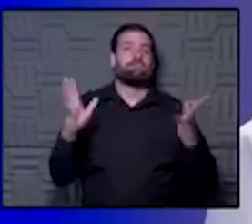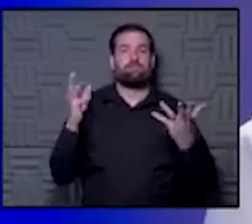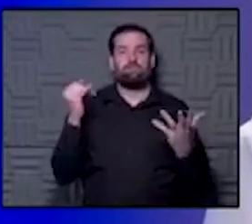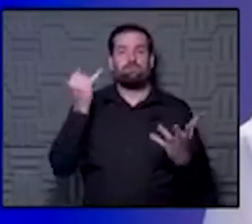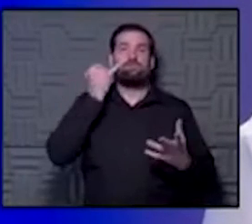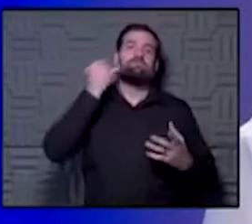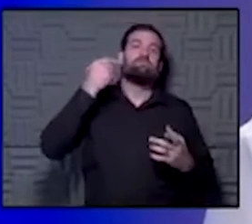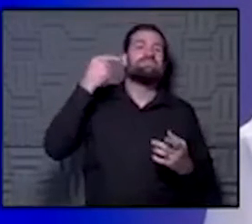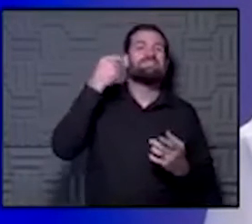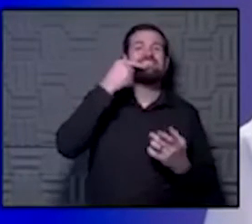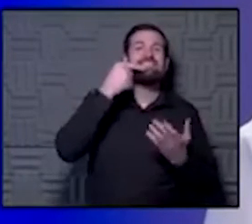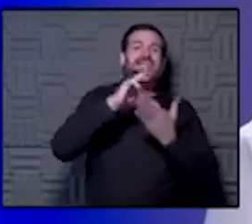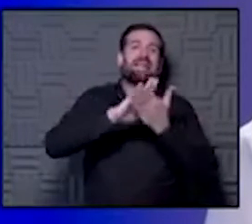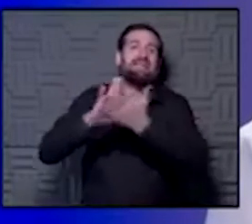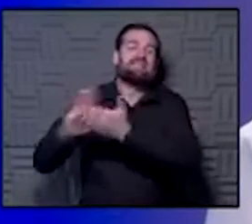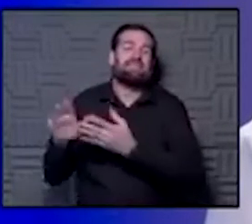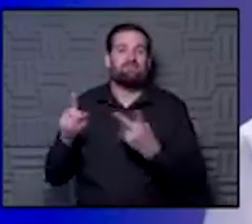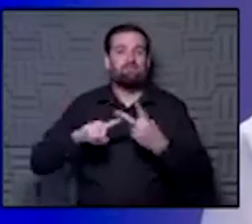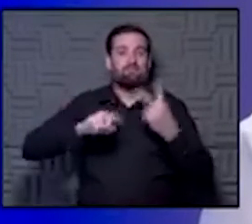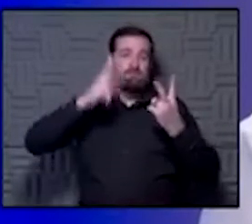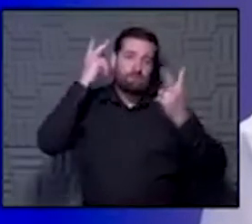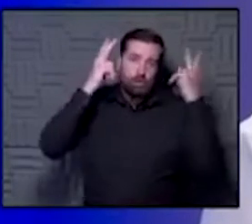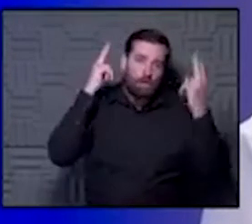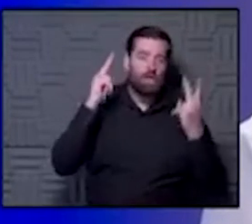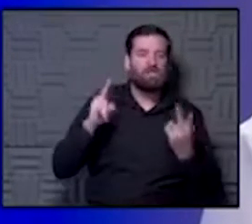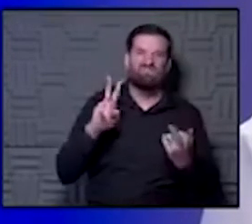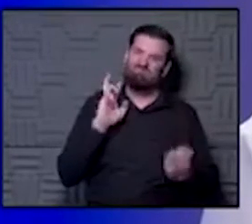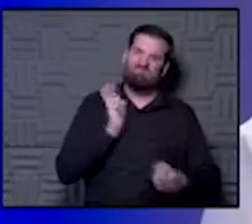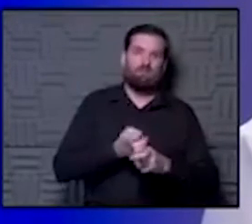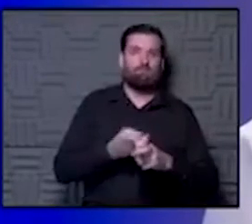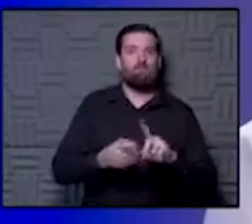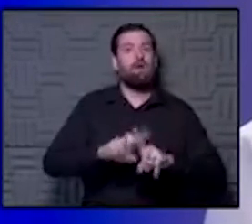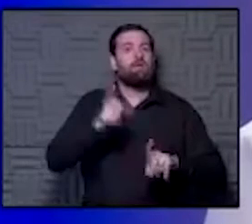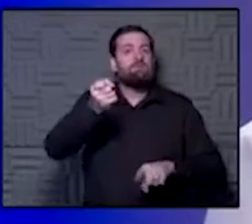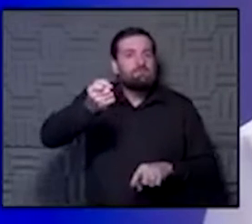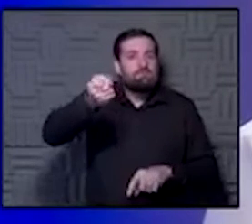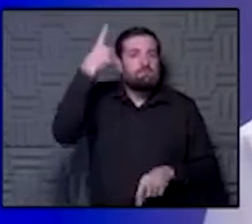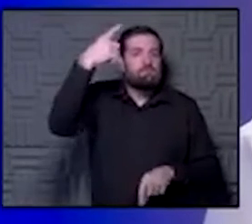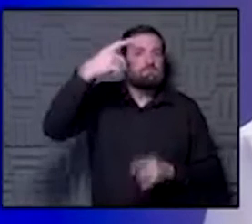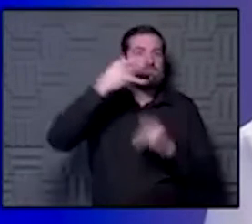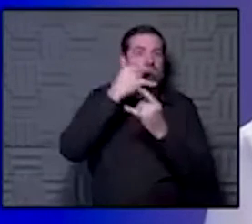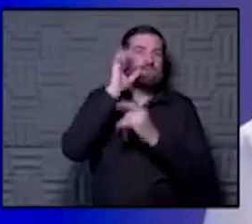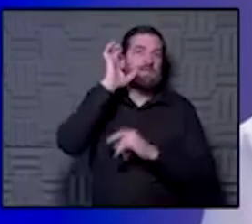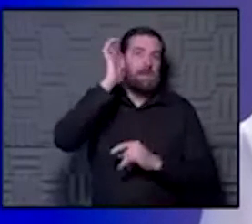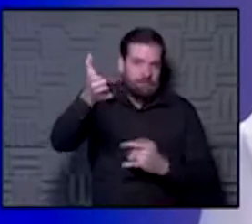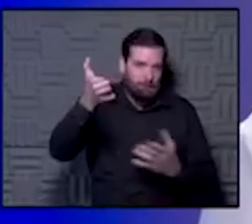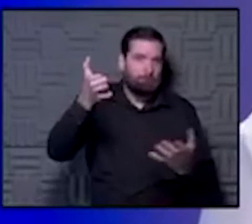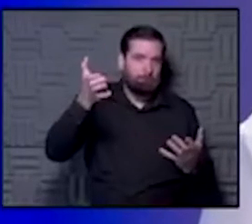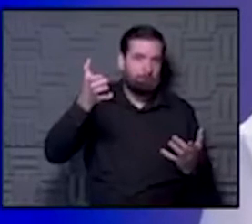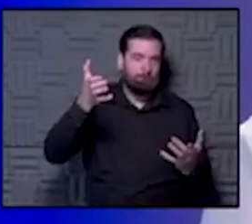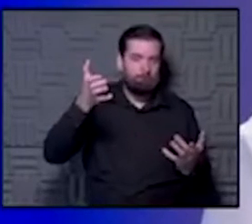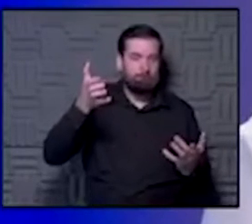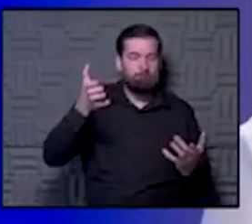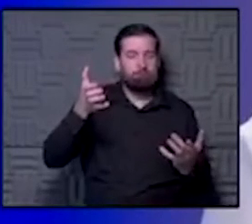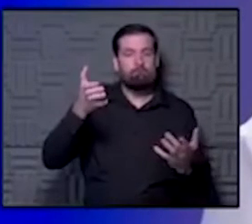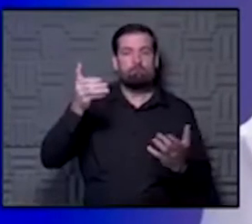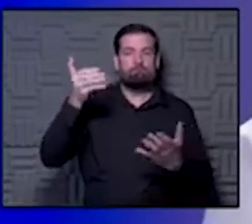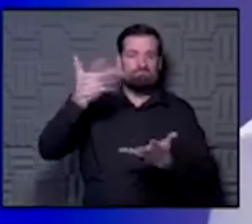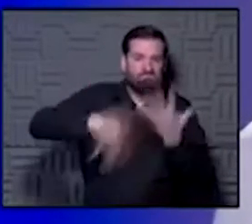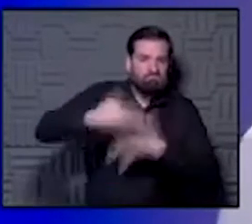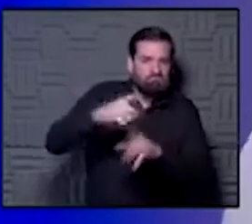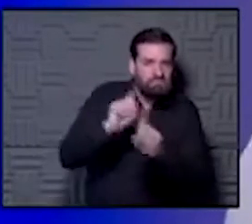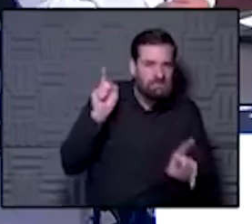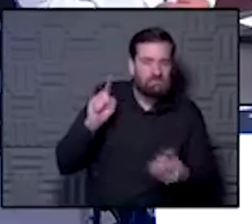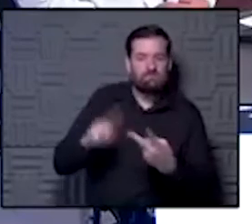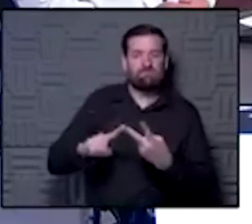your teeth cleaned or you're getting a haircut, that's going to be difficult. But in other ways, just understand the concept of closeness, of physical distancing and